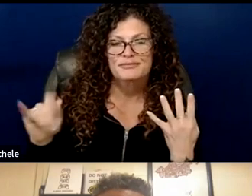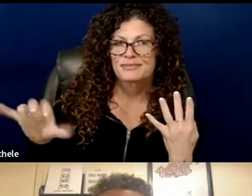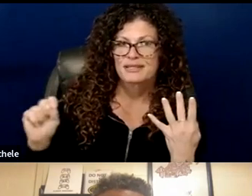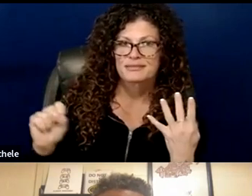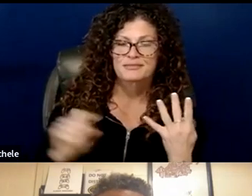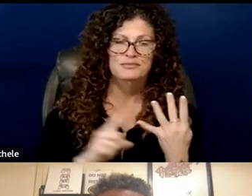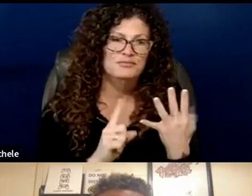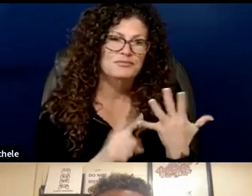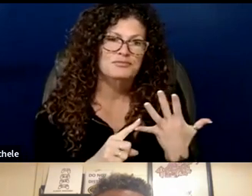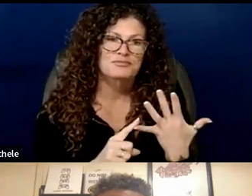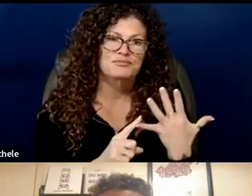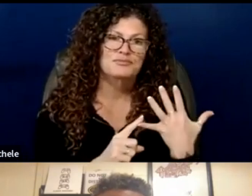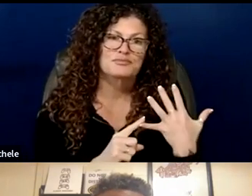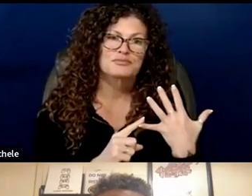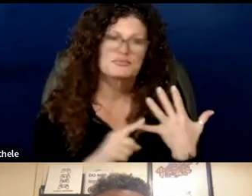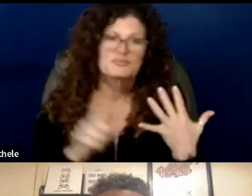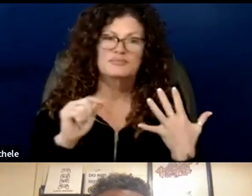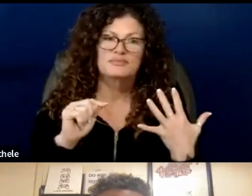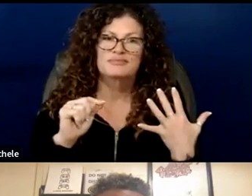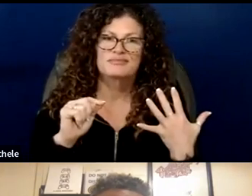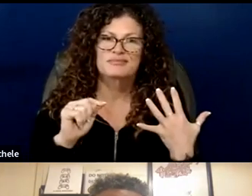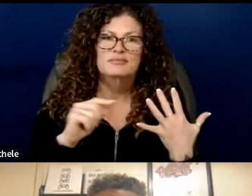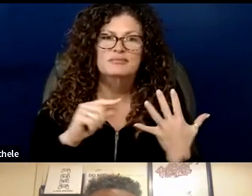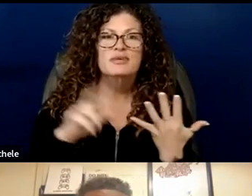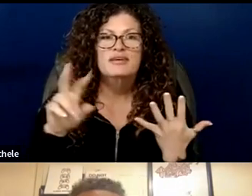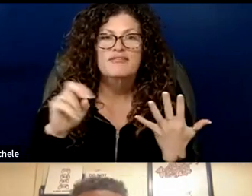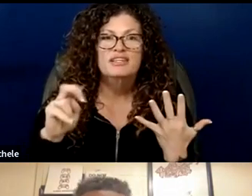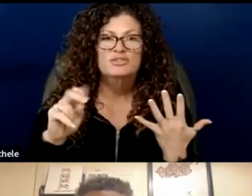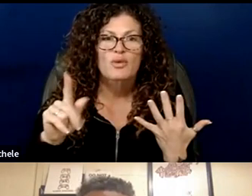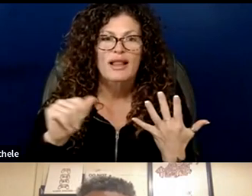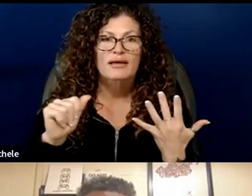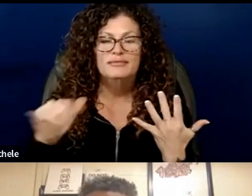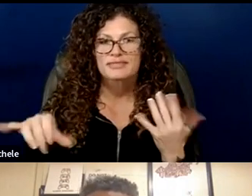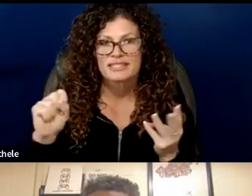miss tang mr valenzuela yes